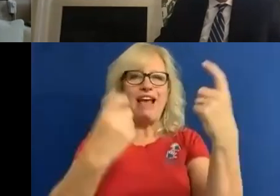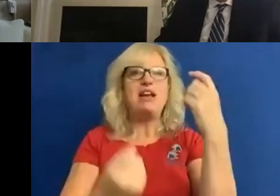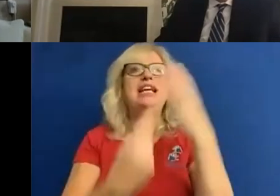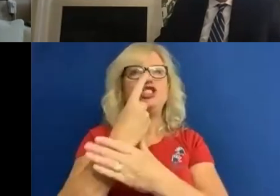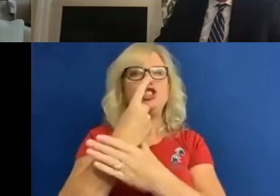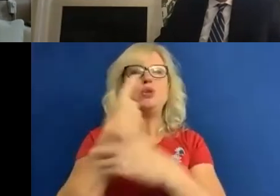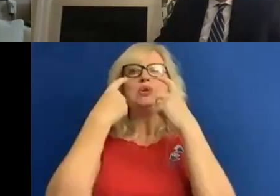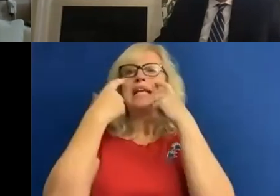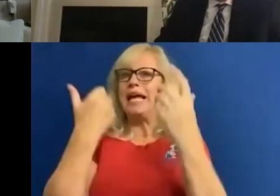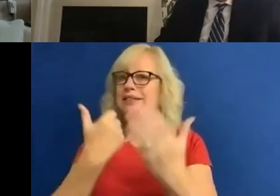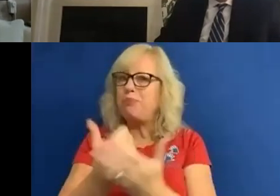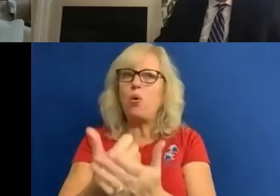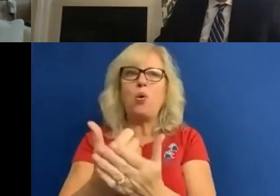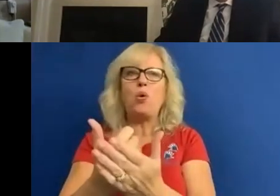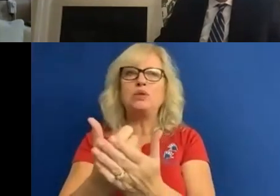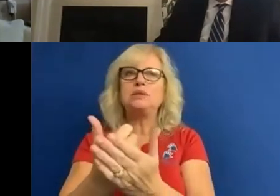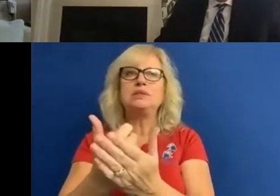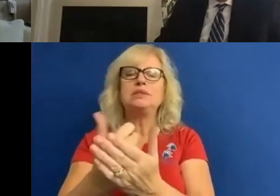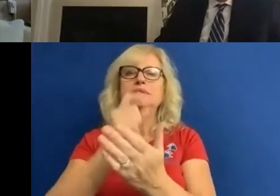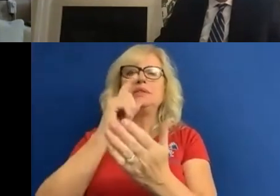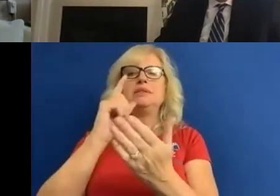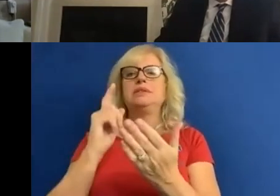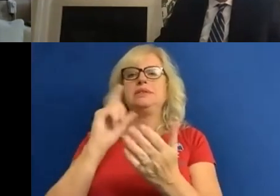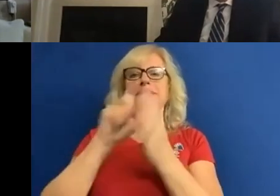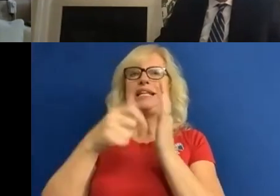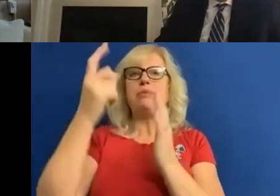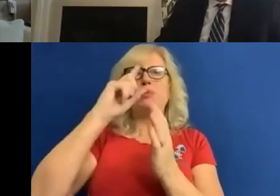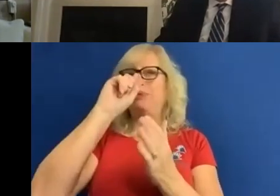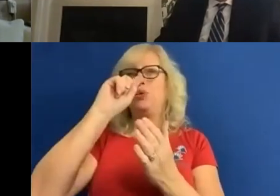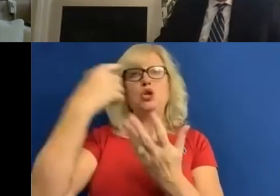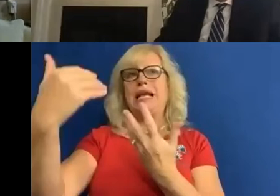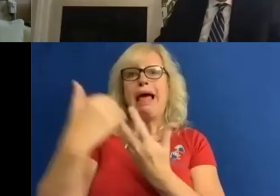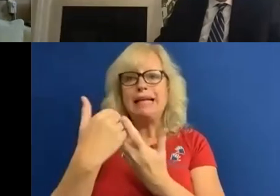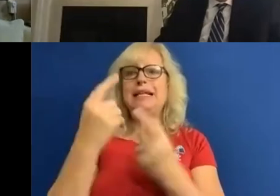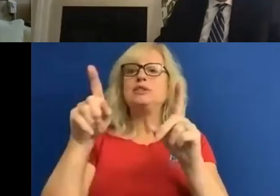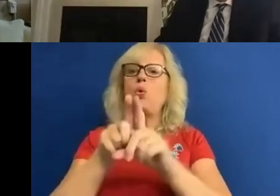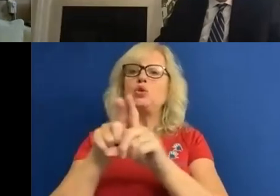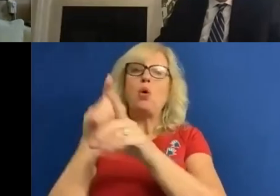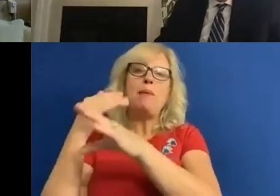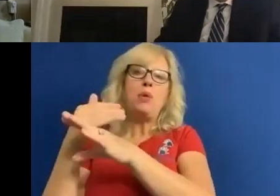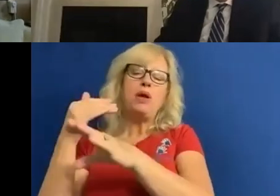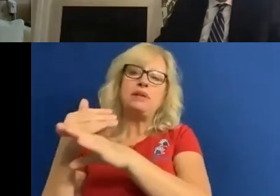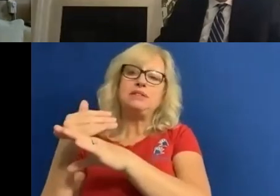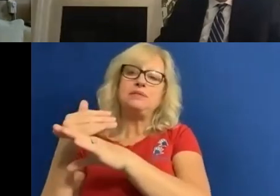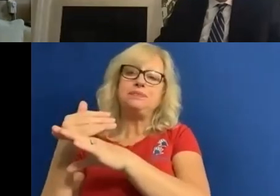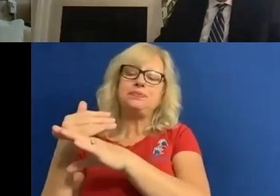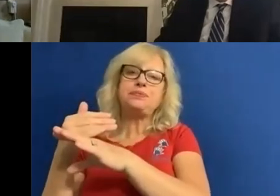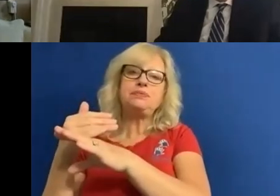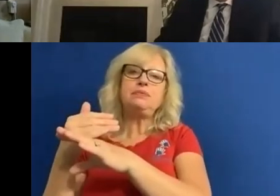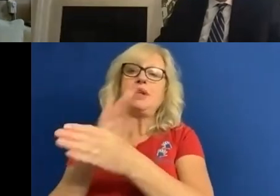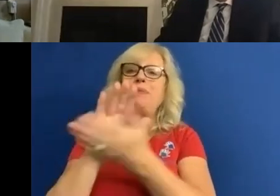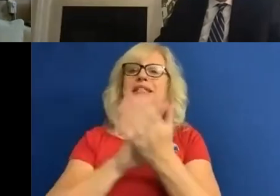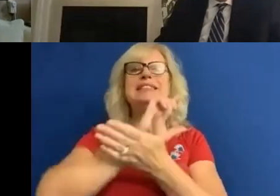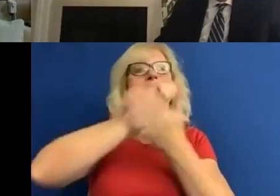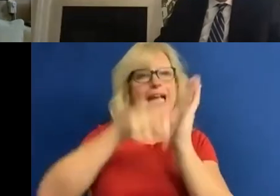not being accessed by people and by employment. So disabled people were more likely to be made